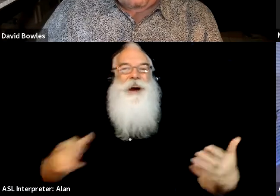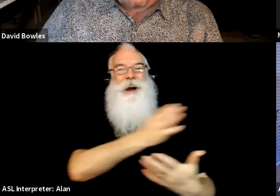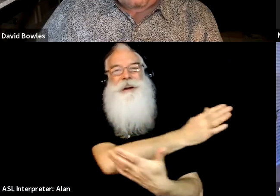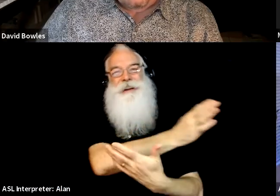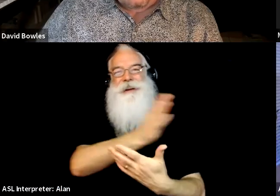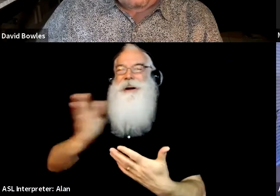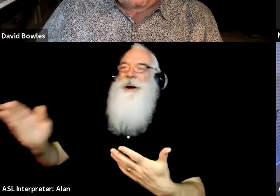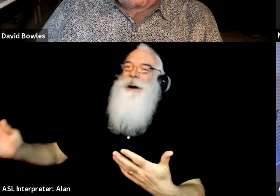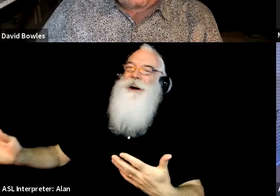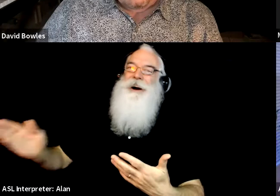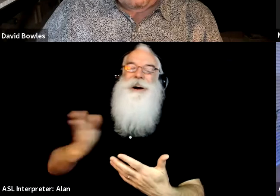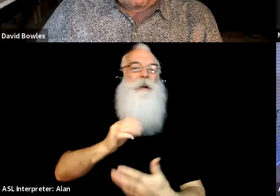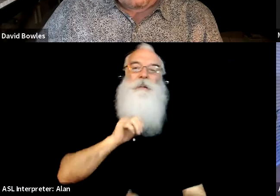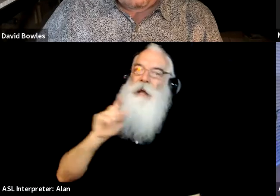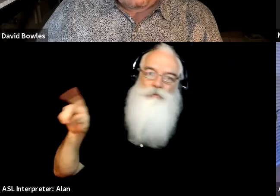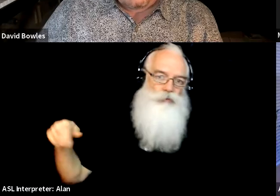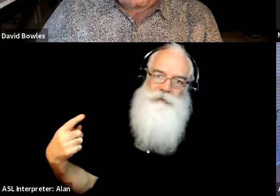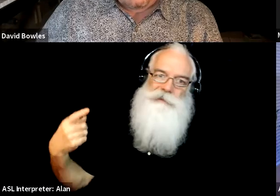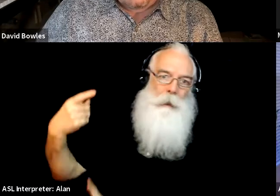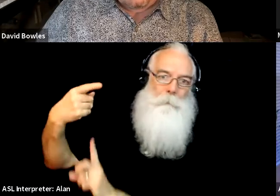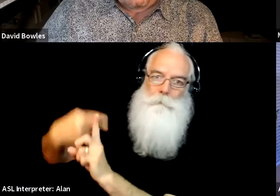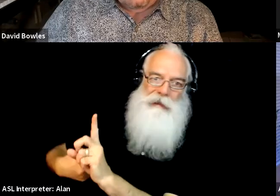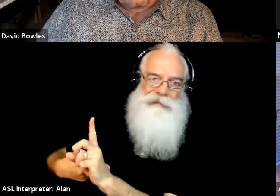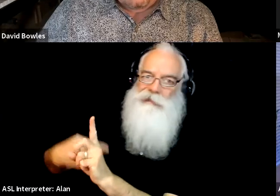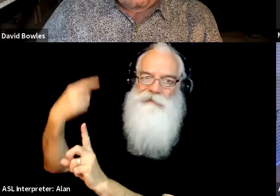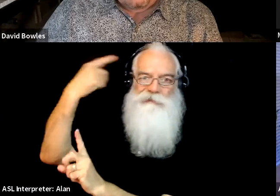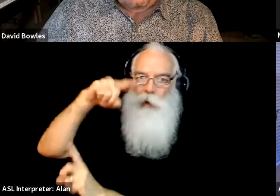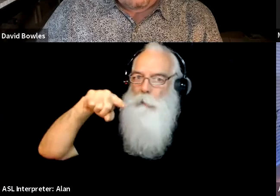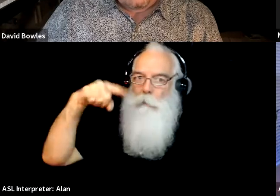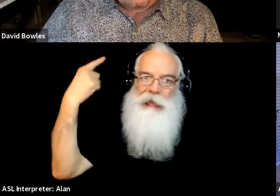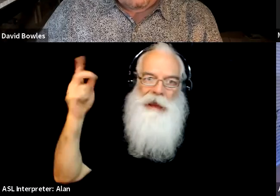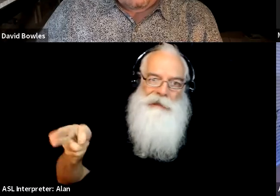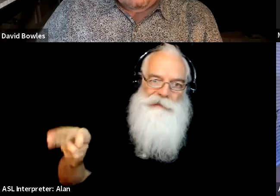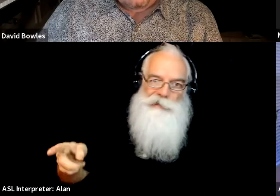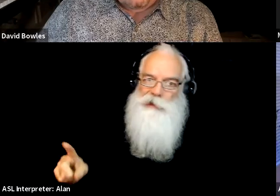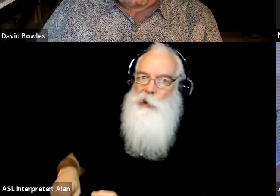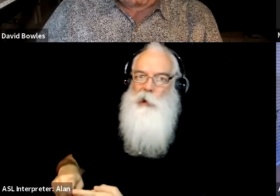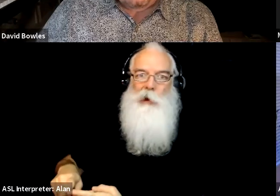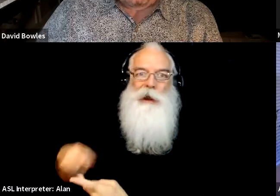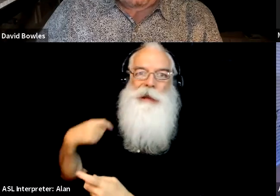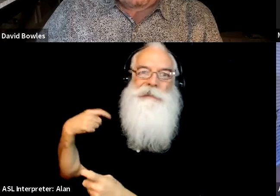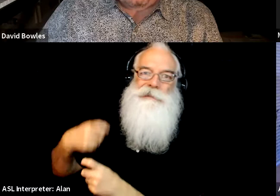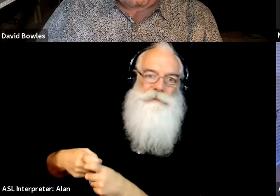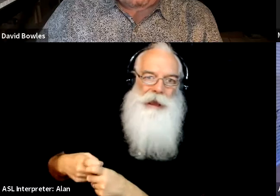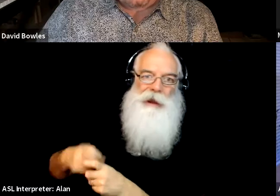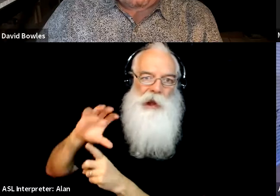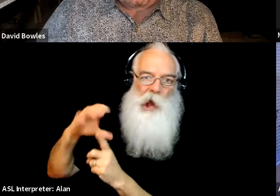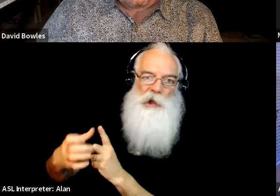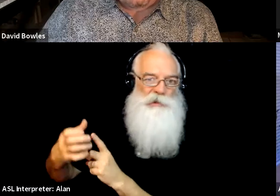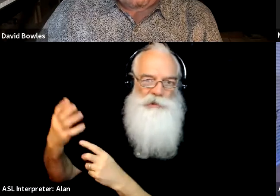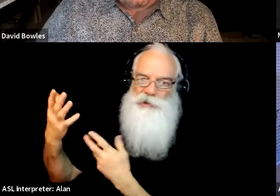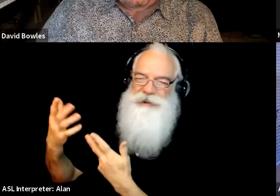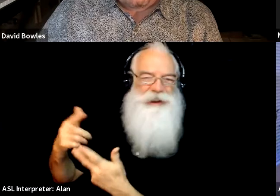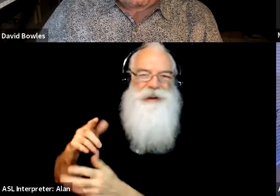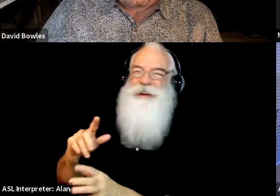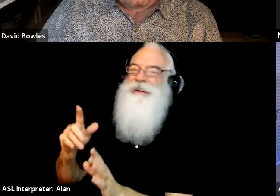or a lot of next, um, month or black history month that it's there all year long. So I think that's where we really need to